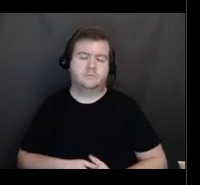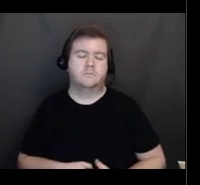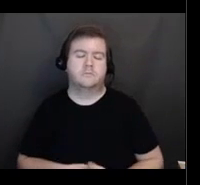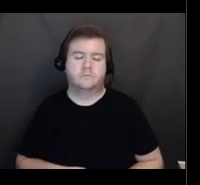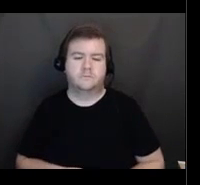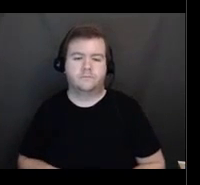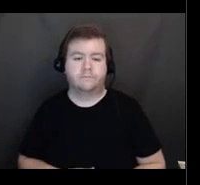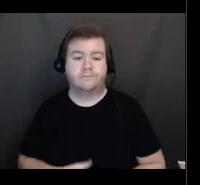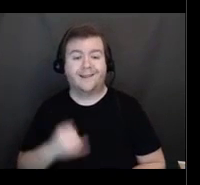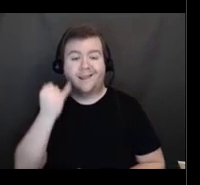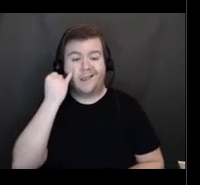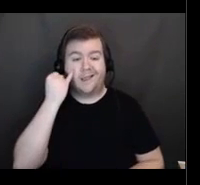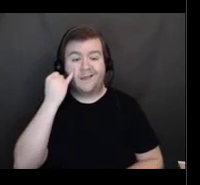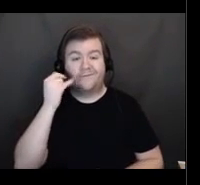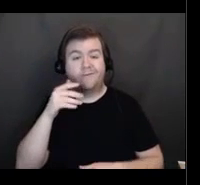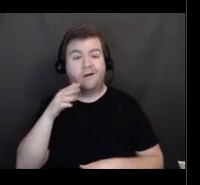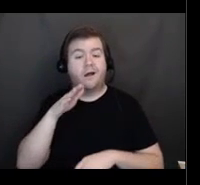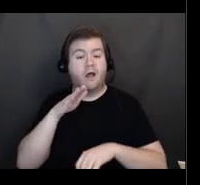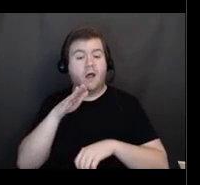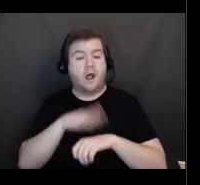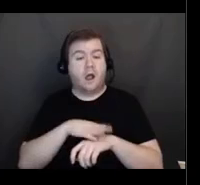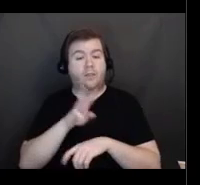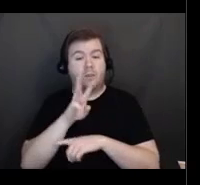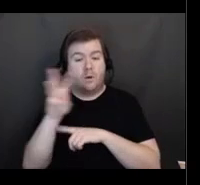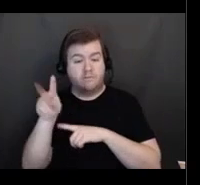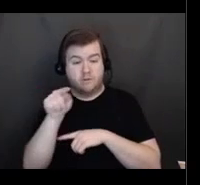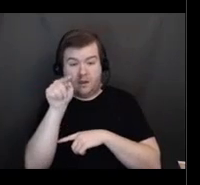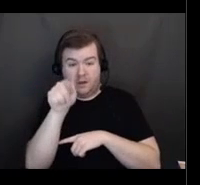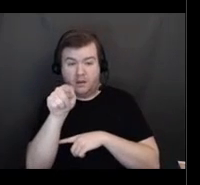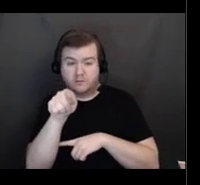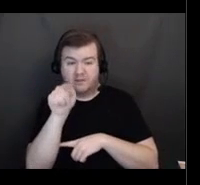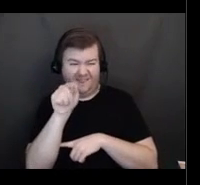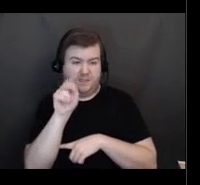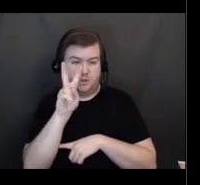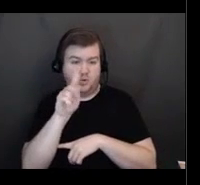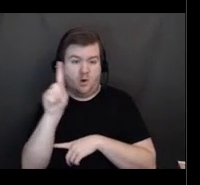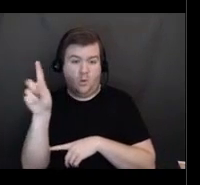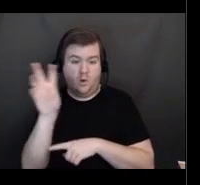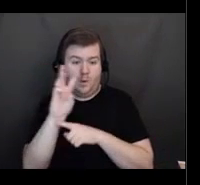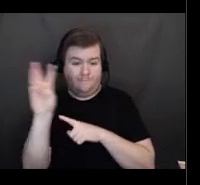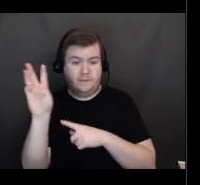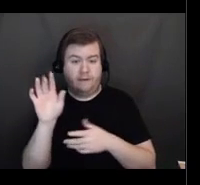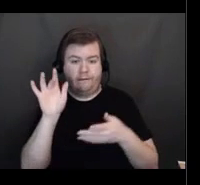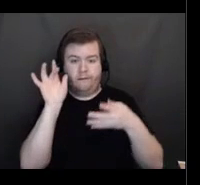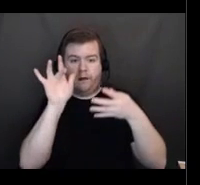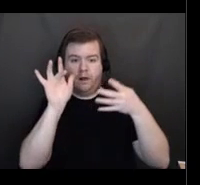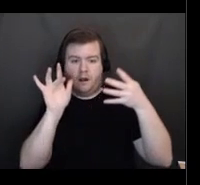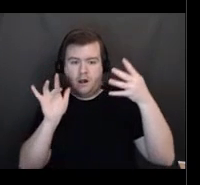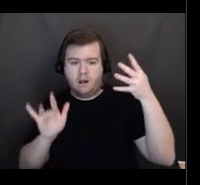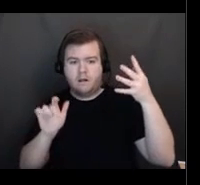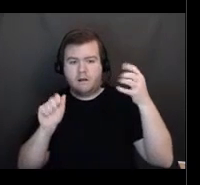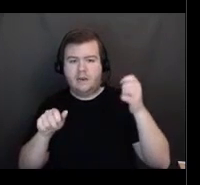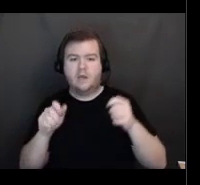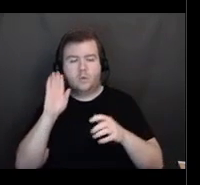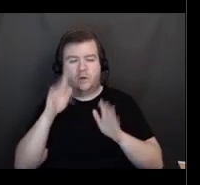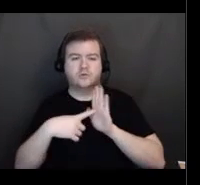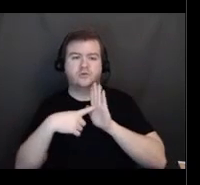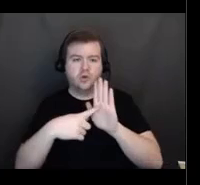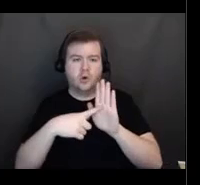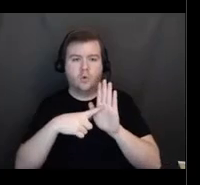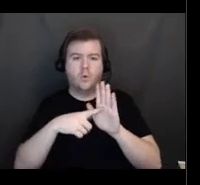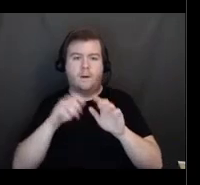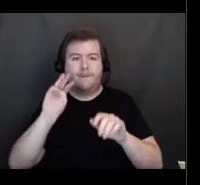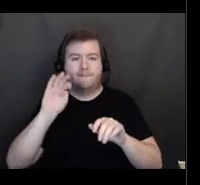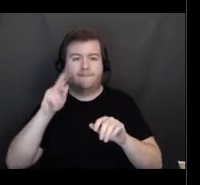Clicking on the links on the website, on this website, you can. It will direct you to a map in which you can filter the